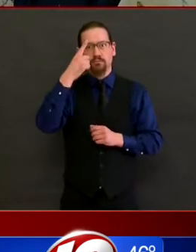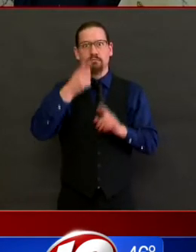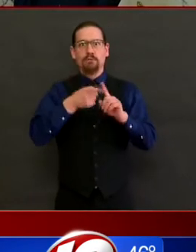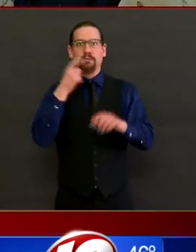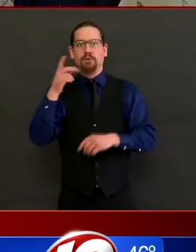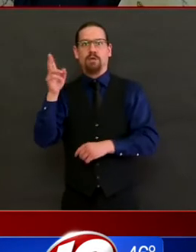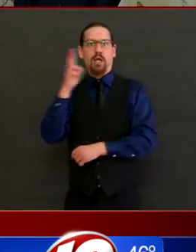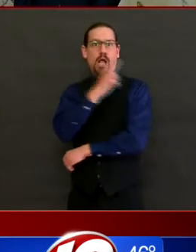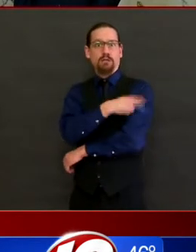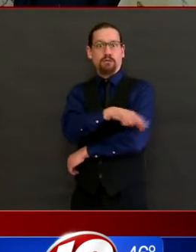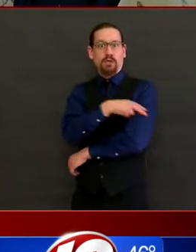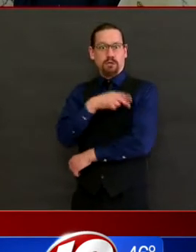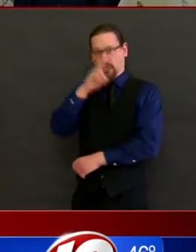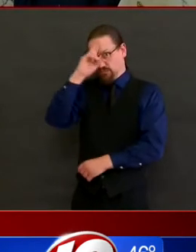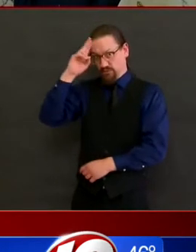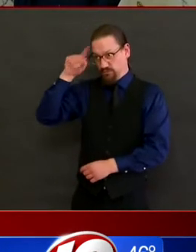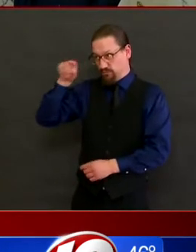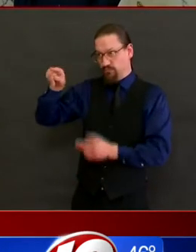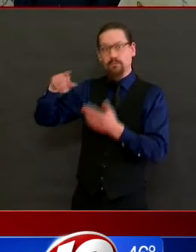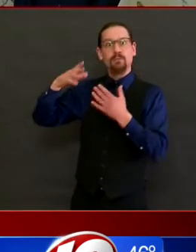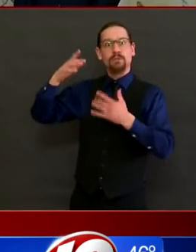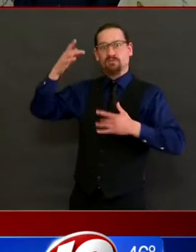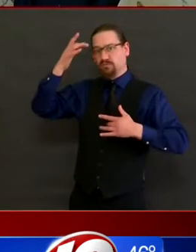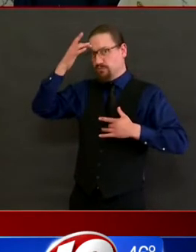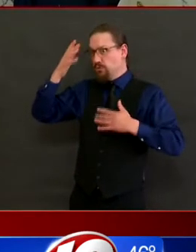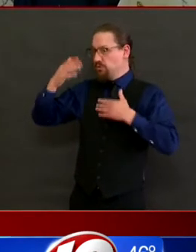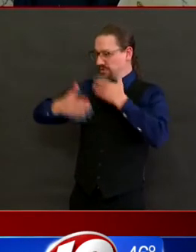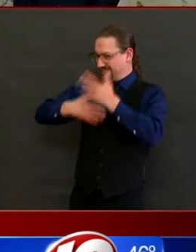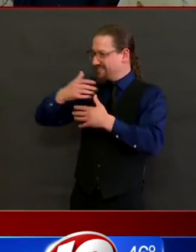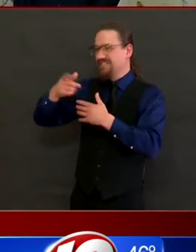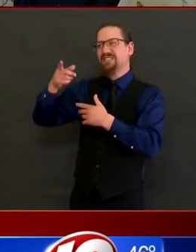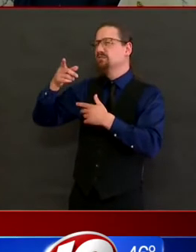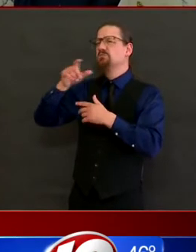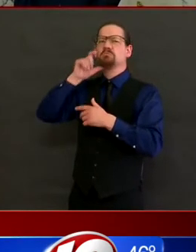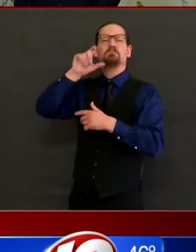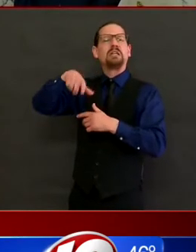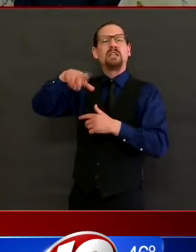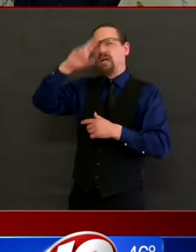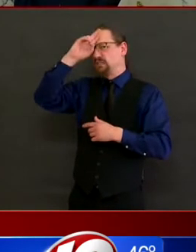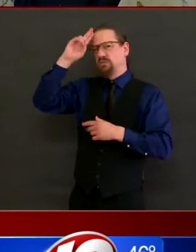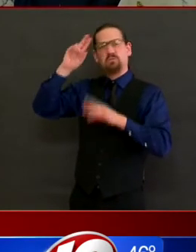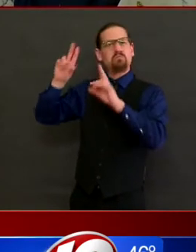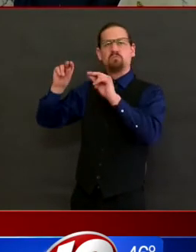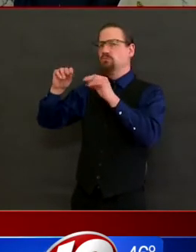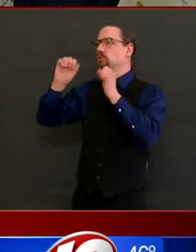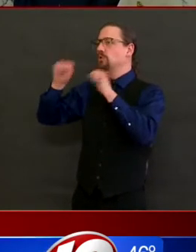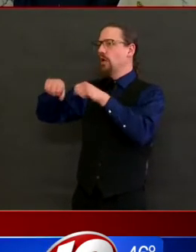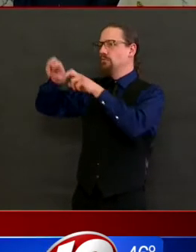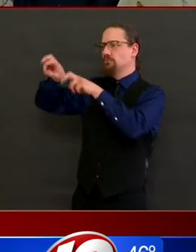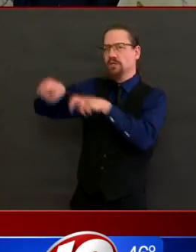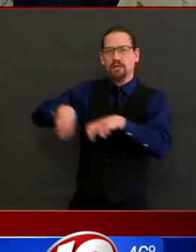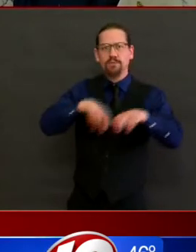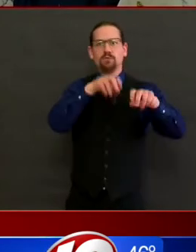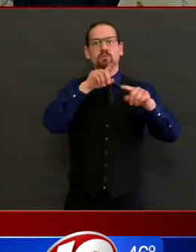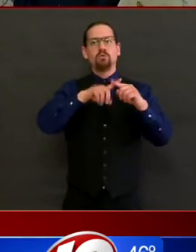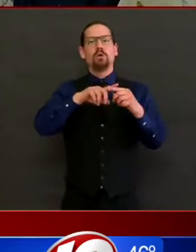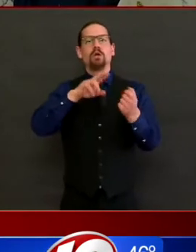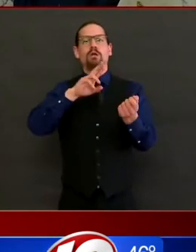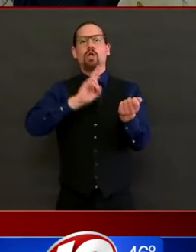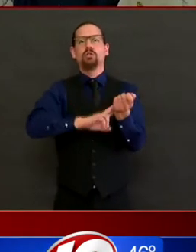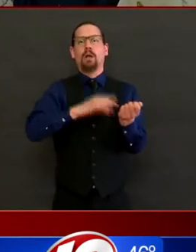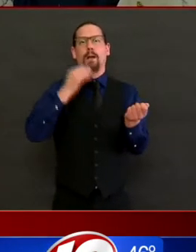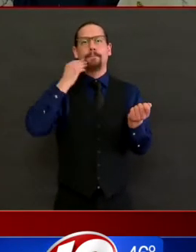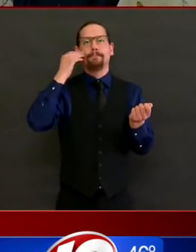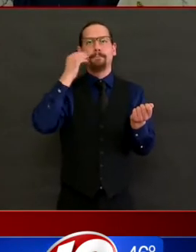and who are COVID-19 positive, but who no longer require the acute level care of a